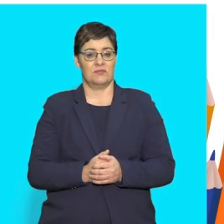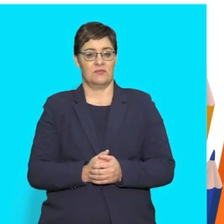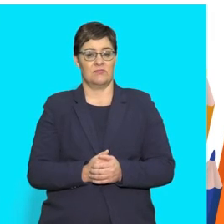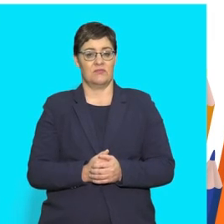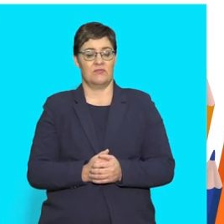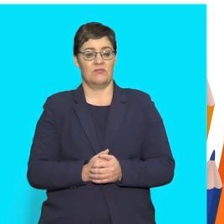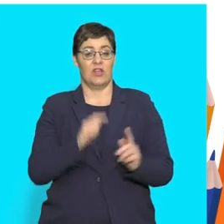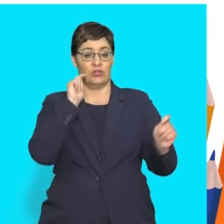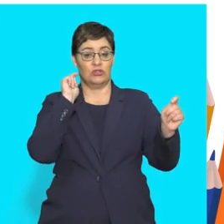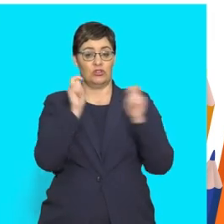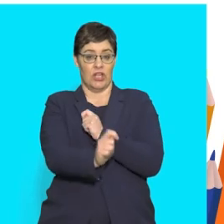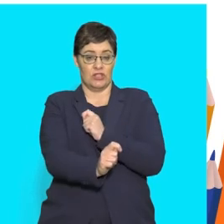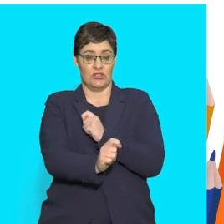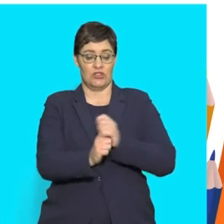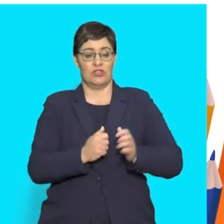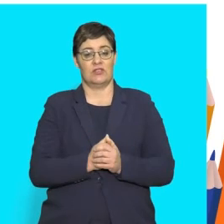Change.